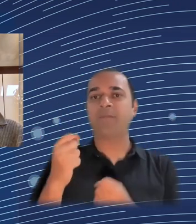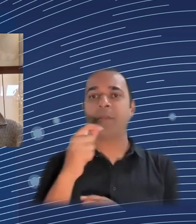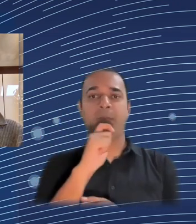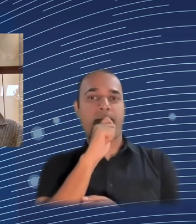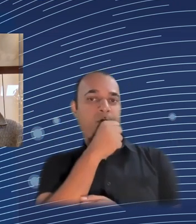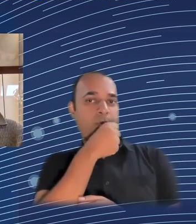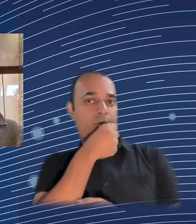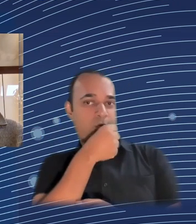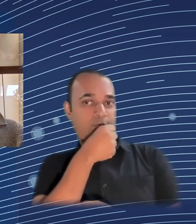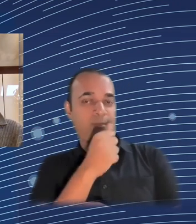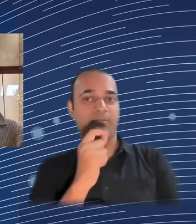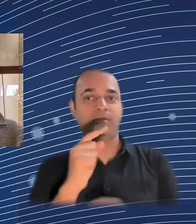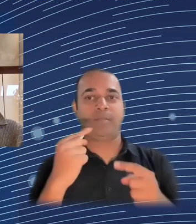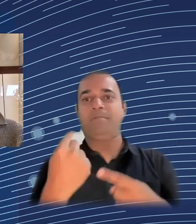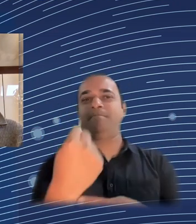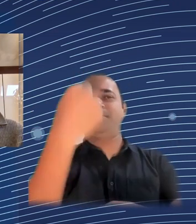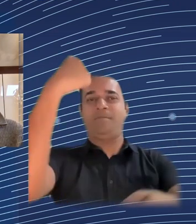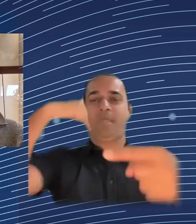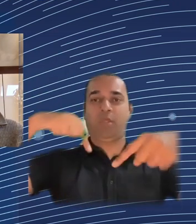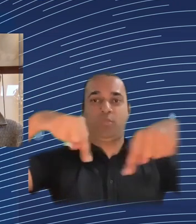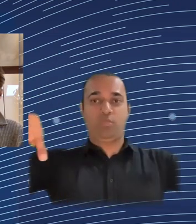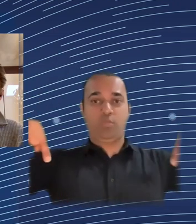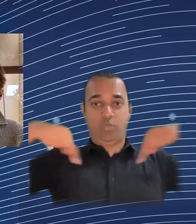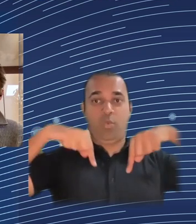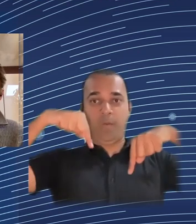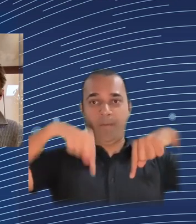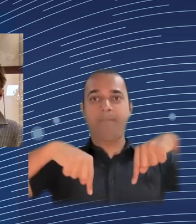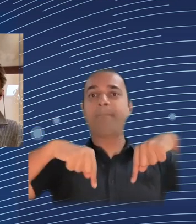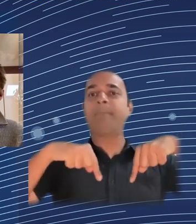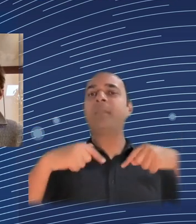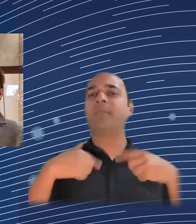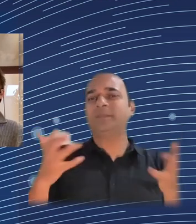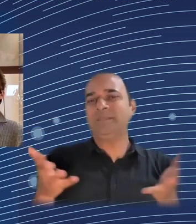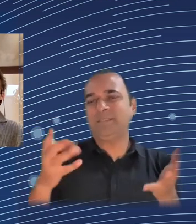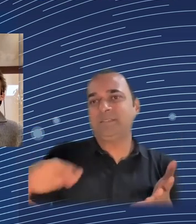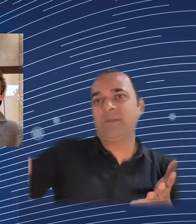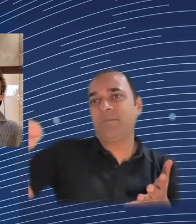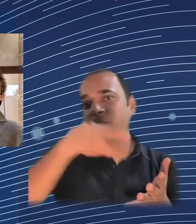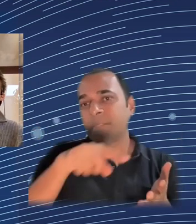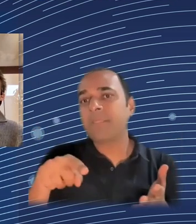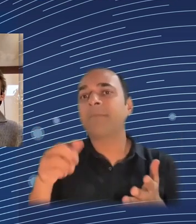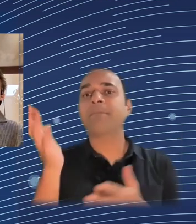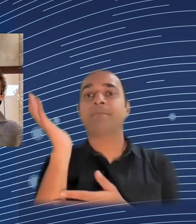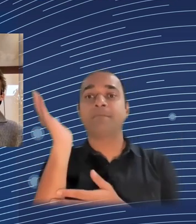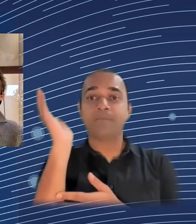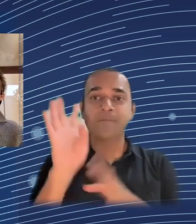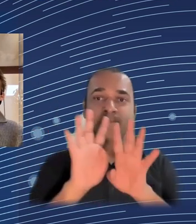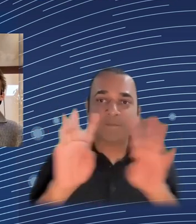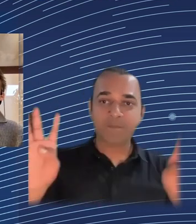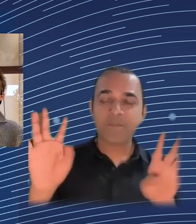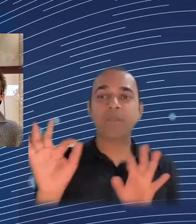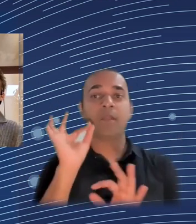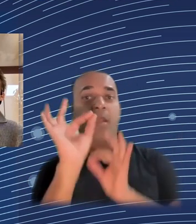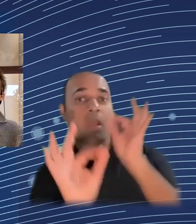I'm Gaby Lombardo, European Alliance of Social Science Humanities. Very simple questions. We've been talking about the need for evidence